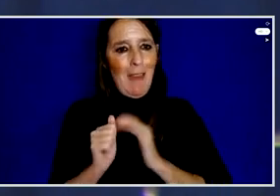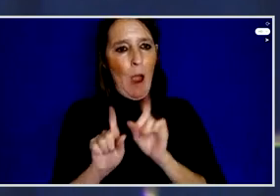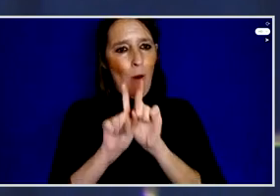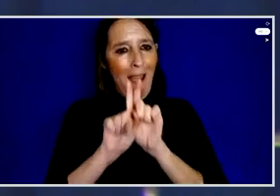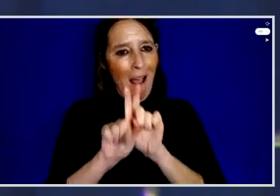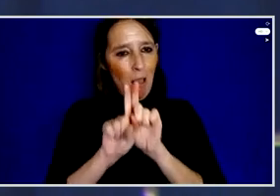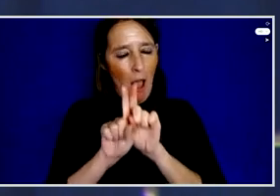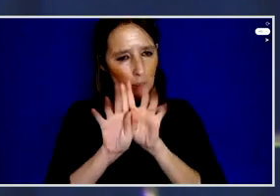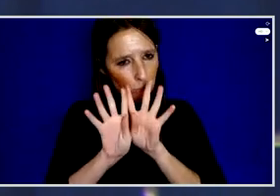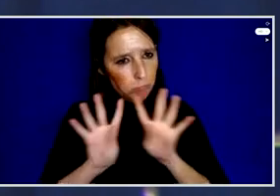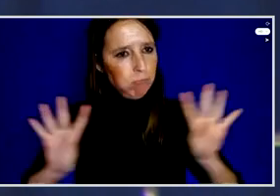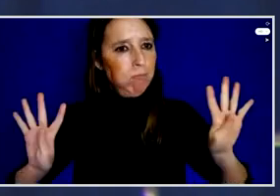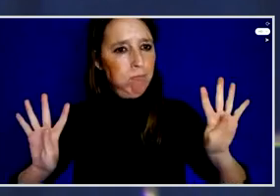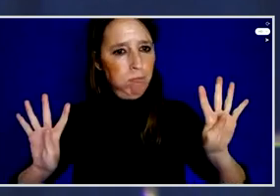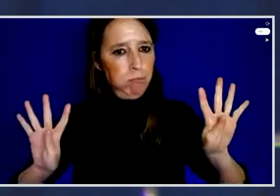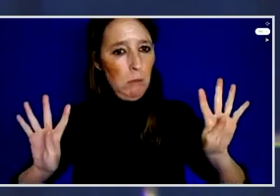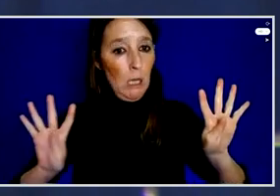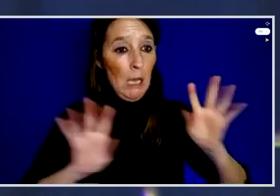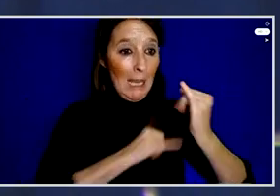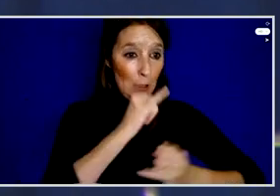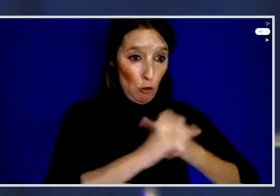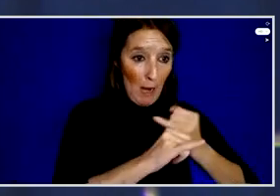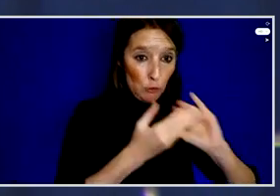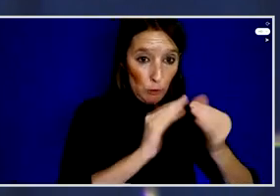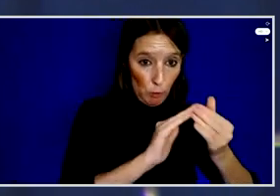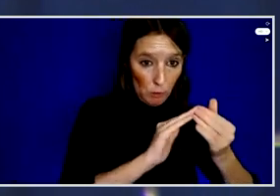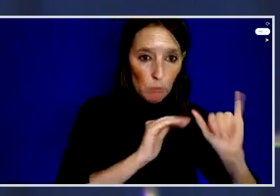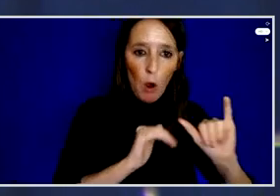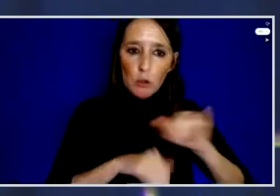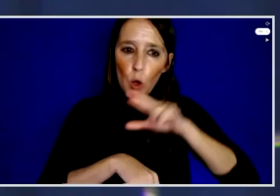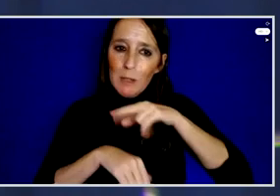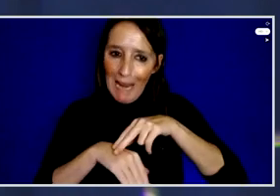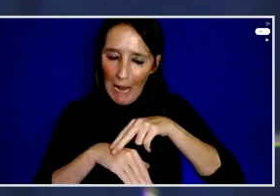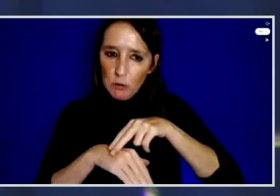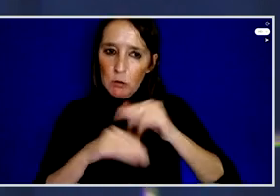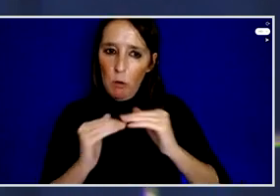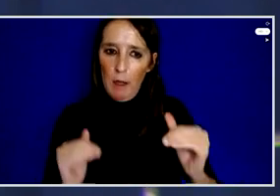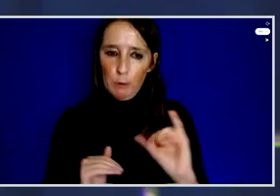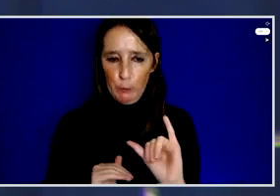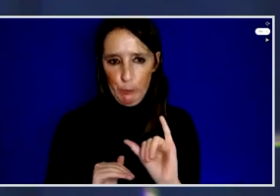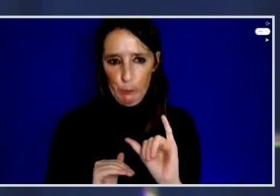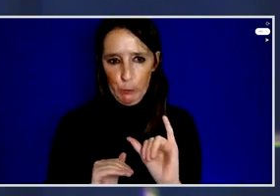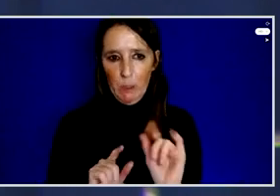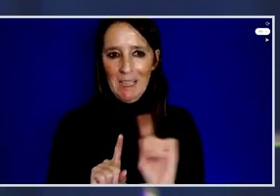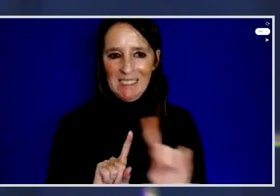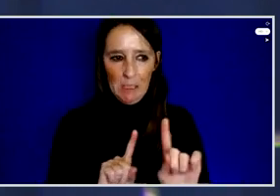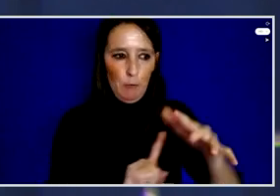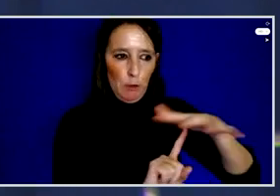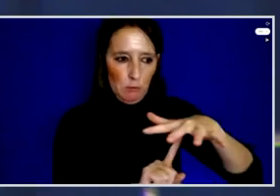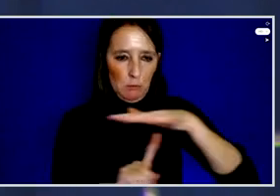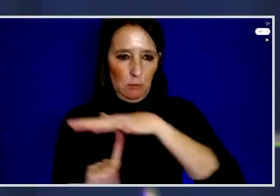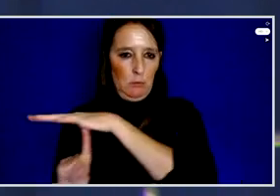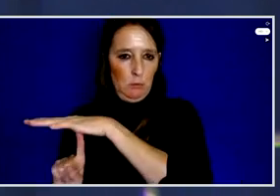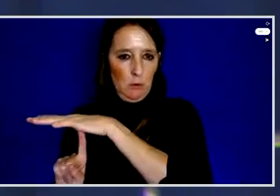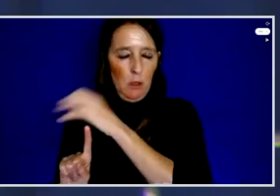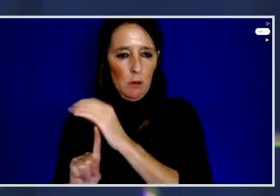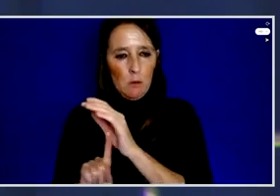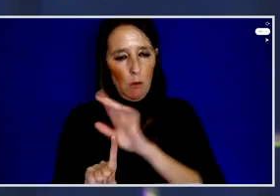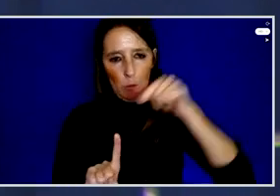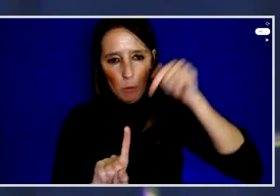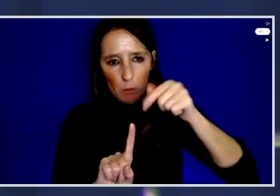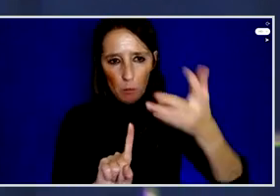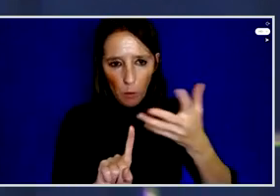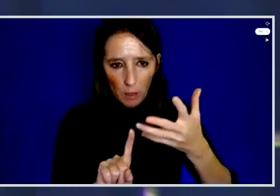community but also at the national level and in other different spaces. I think continuing to focus on ensuring